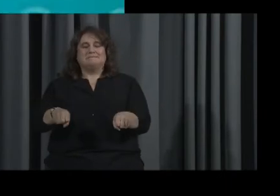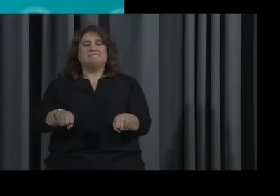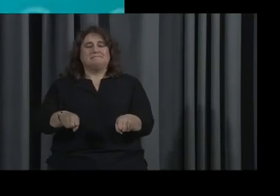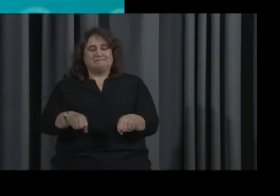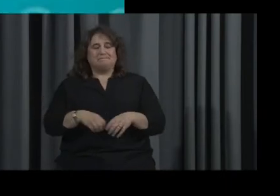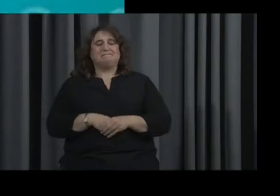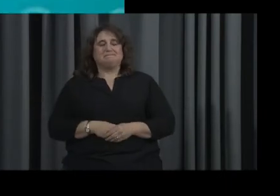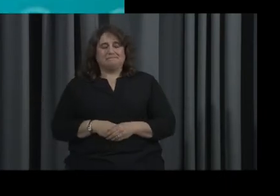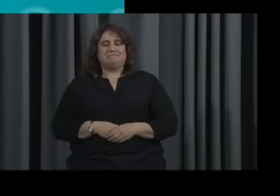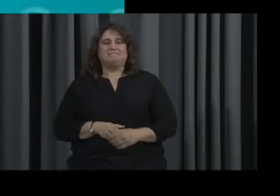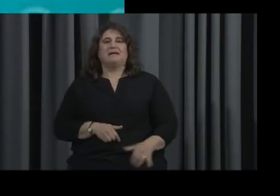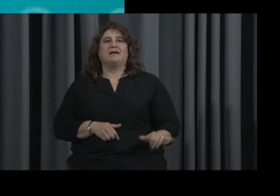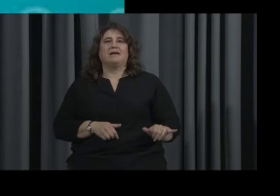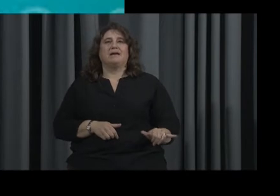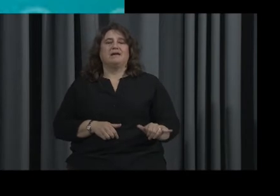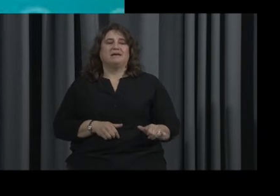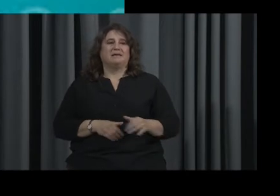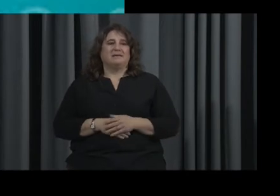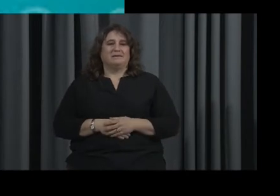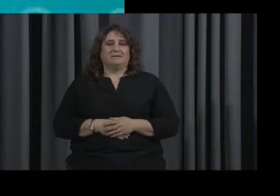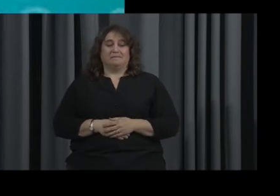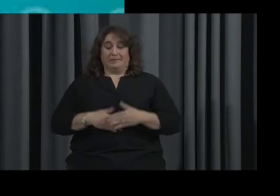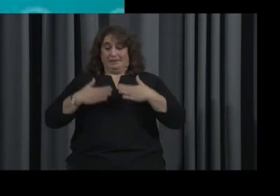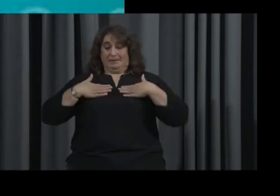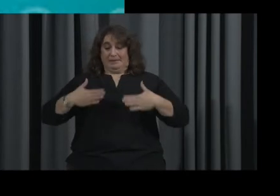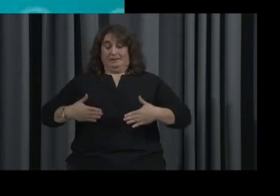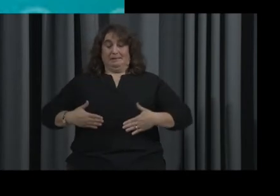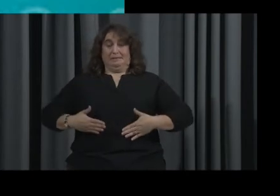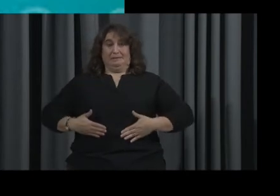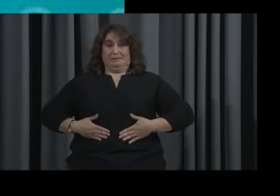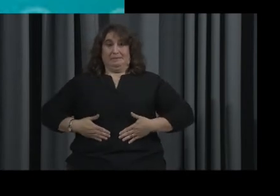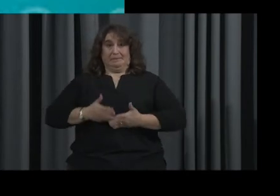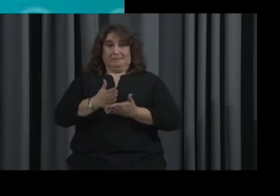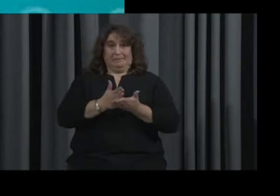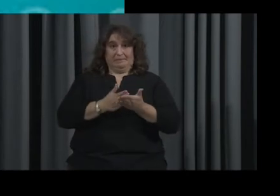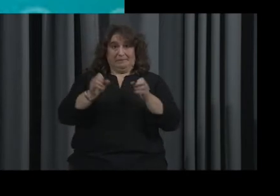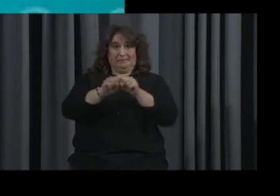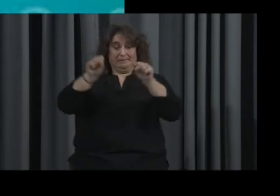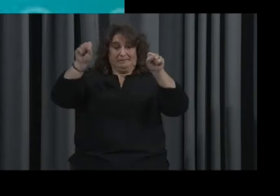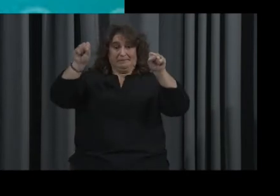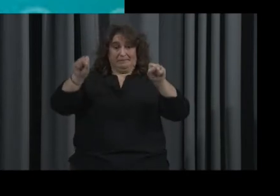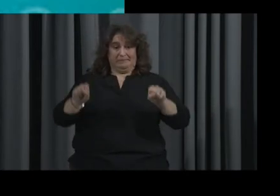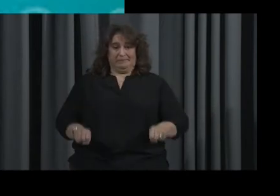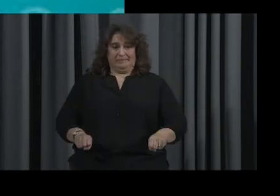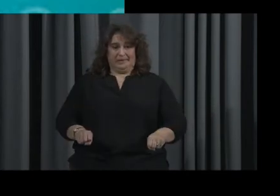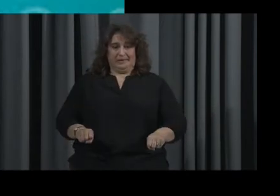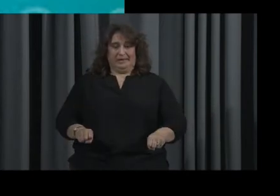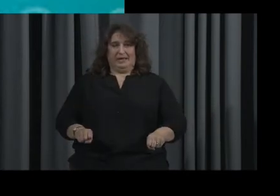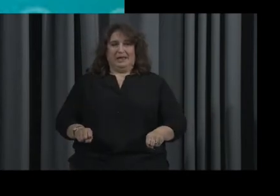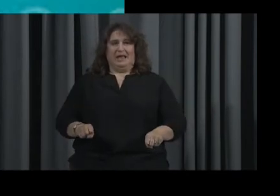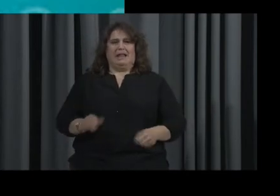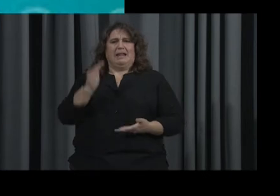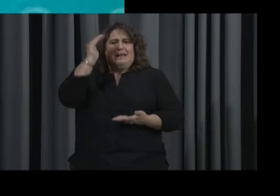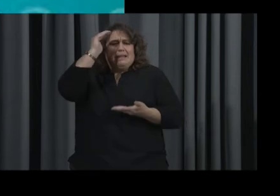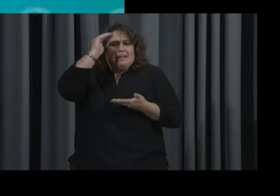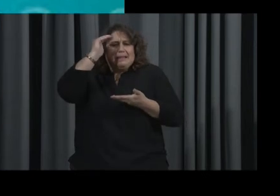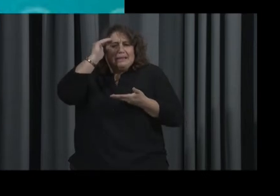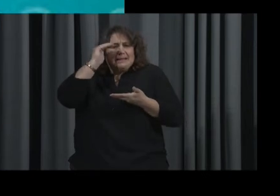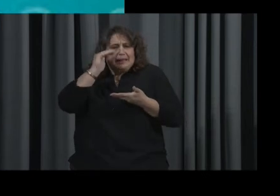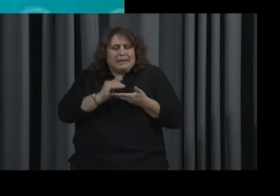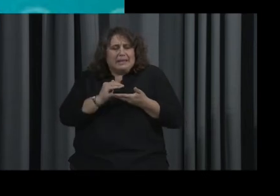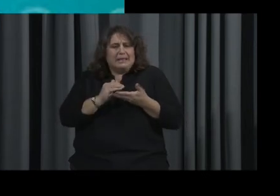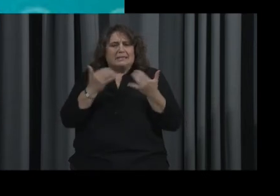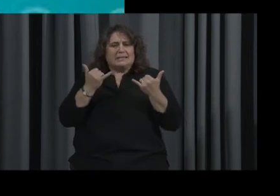All right. This body organ or system is affected by diminished capacity to fight off infection as we age.